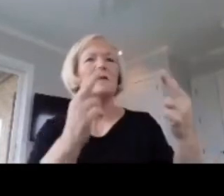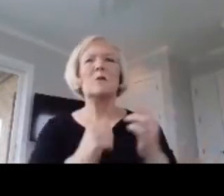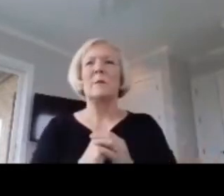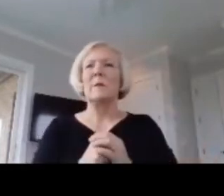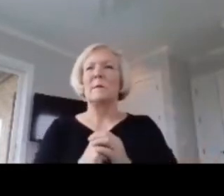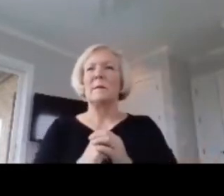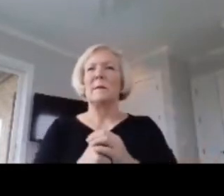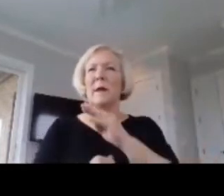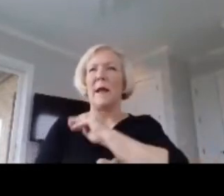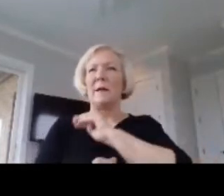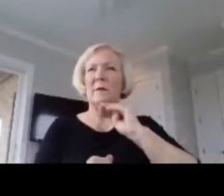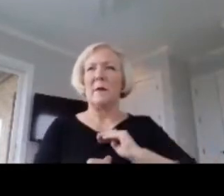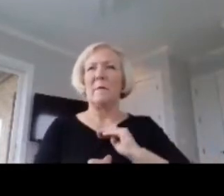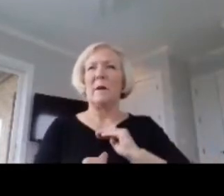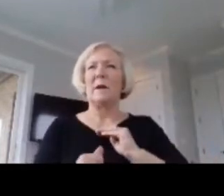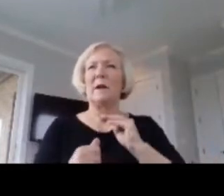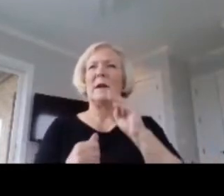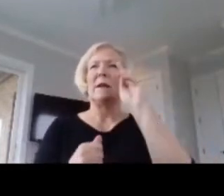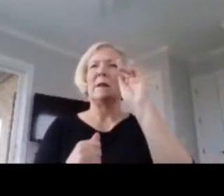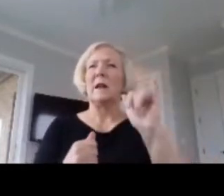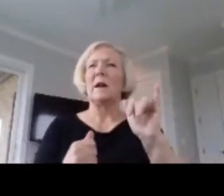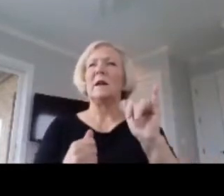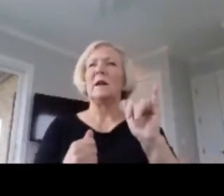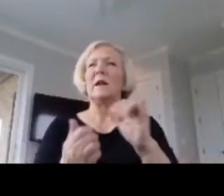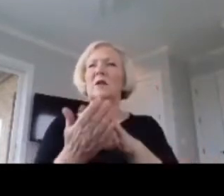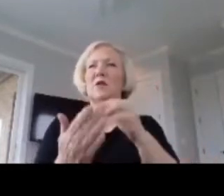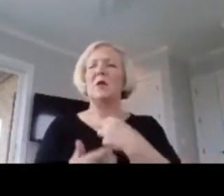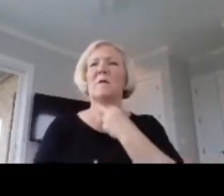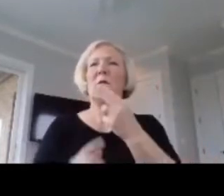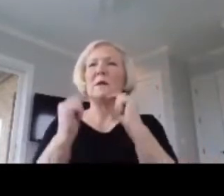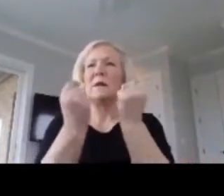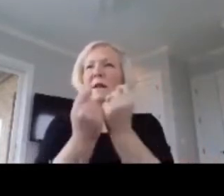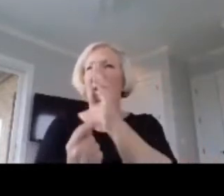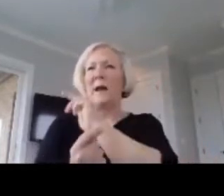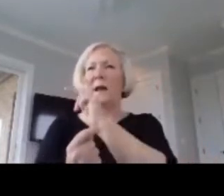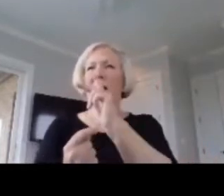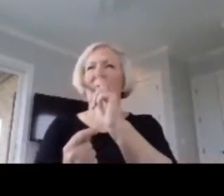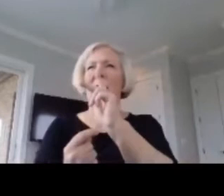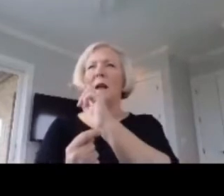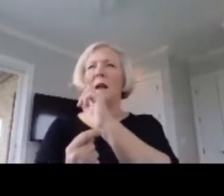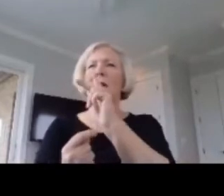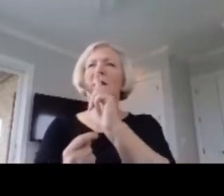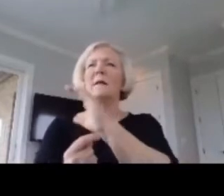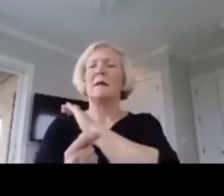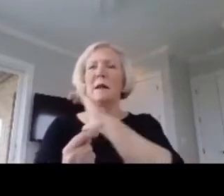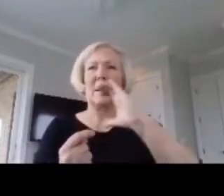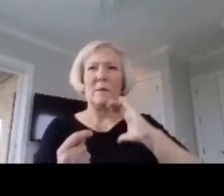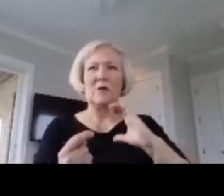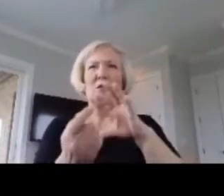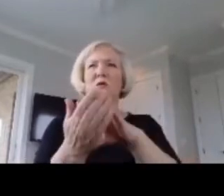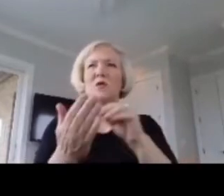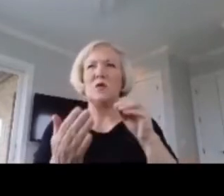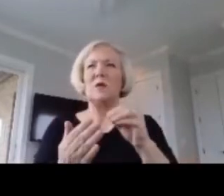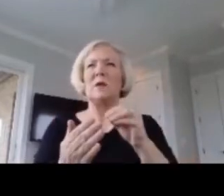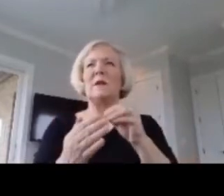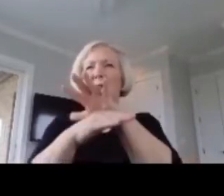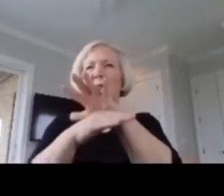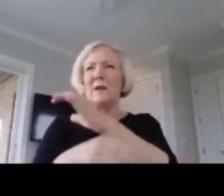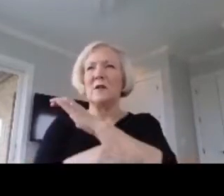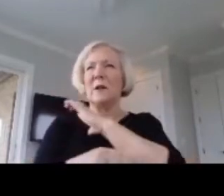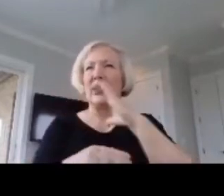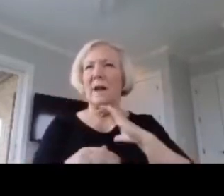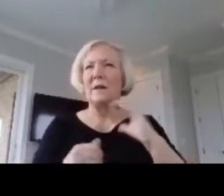of the Kentucky student voice team and the Commissioner of Education Student Advisory Council, as well as a lifelong education